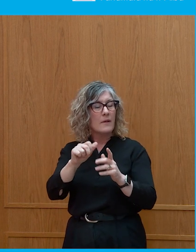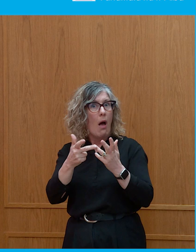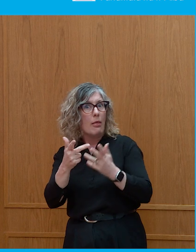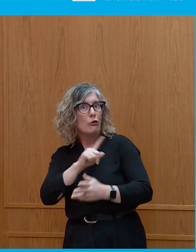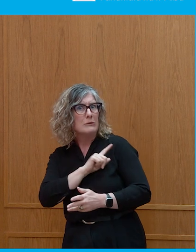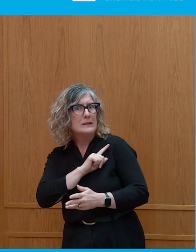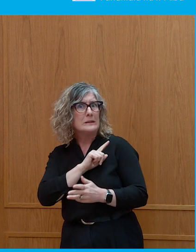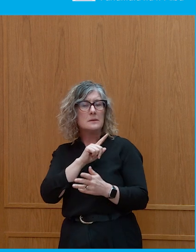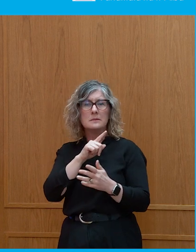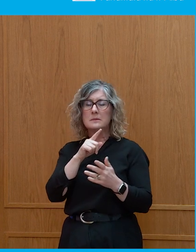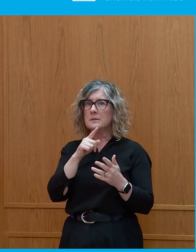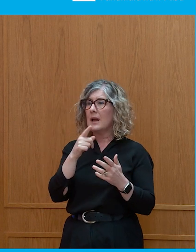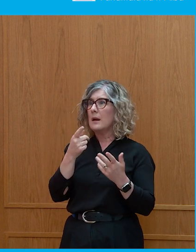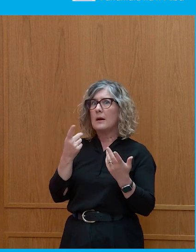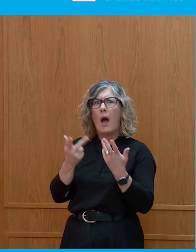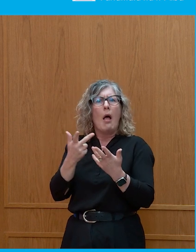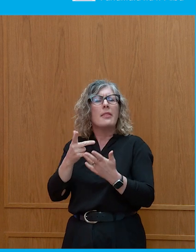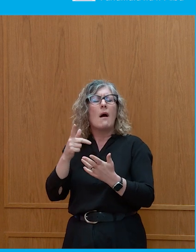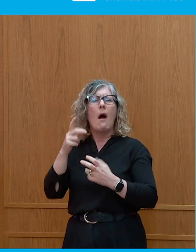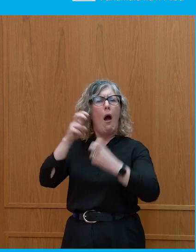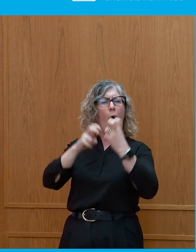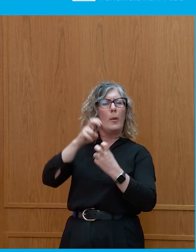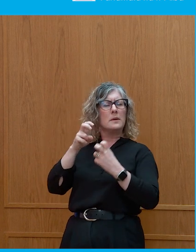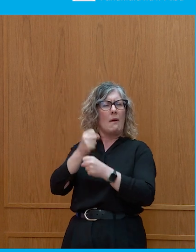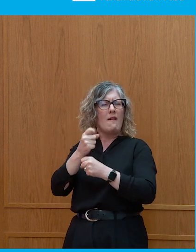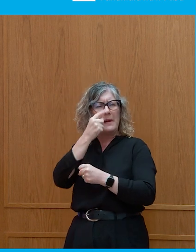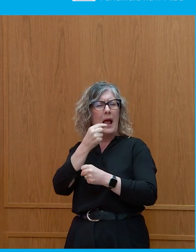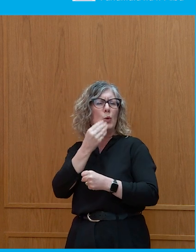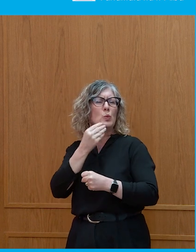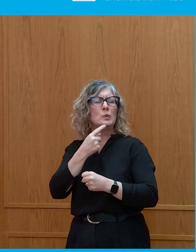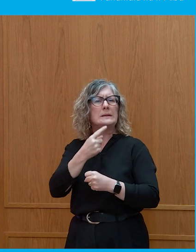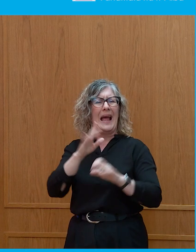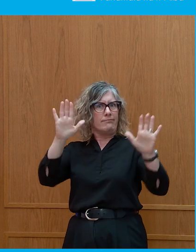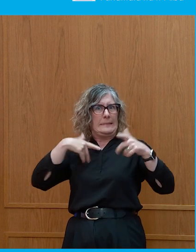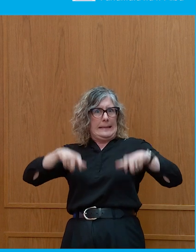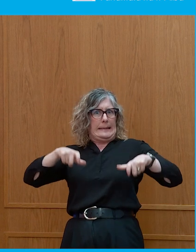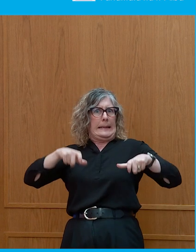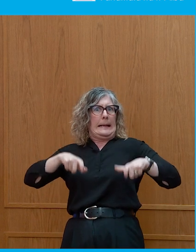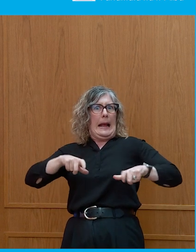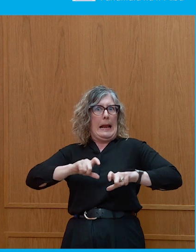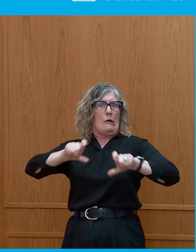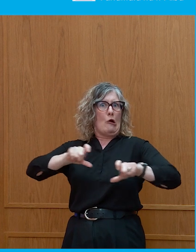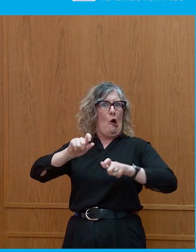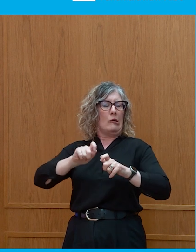could argue its way forward out of that if that was the case? Nicola? So I think that